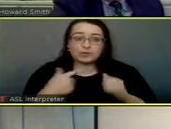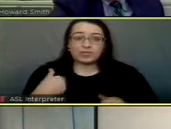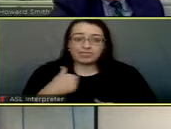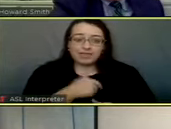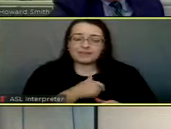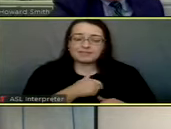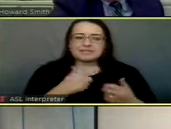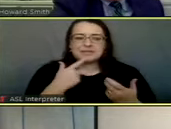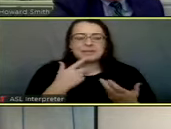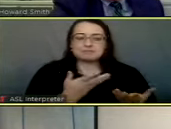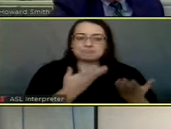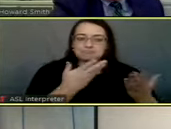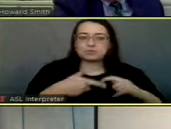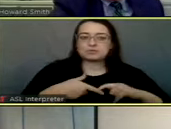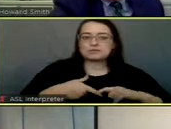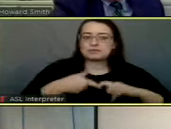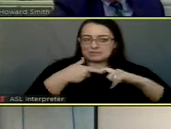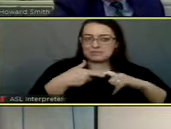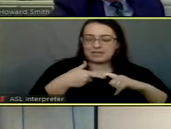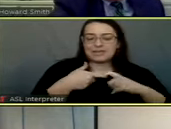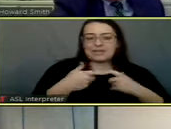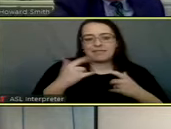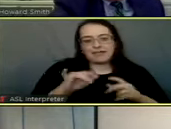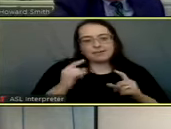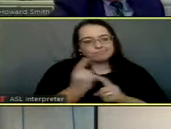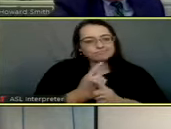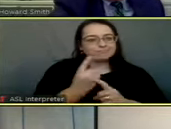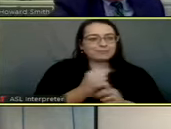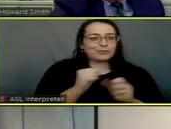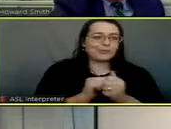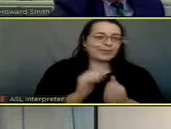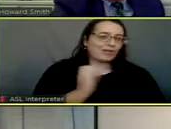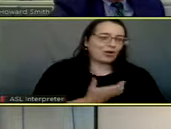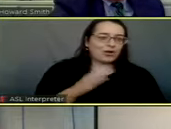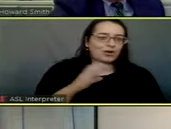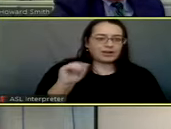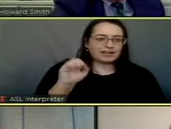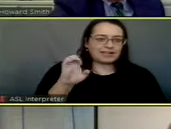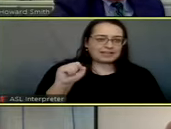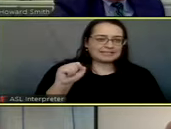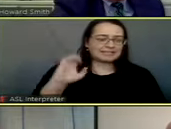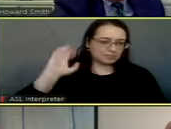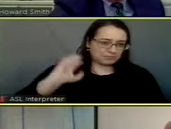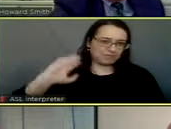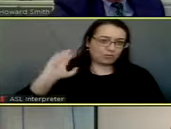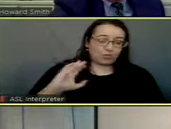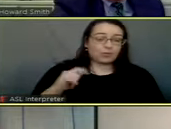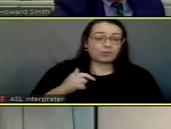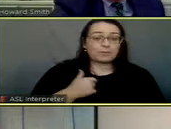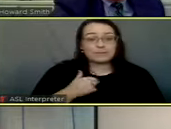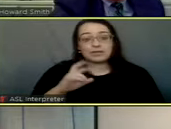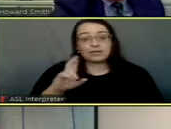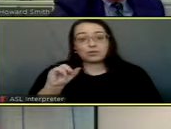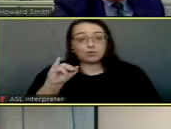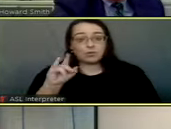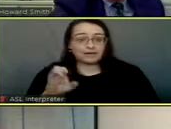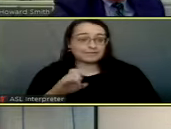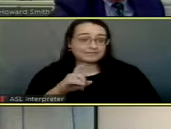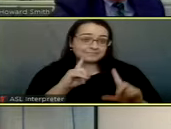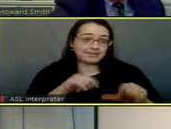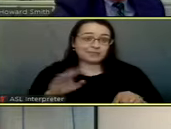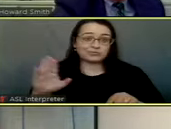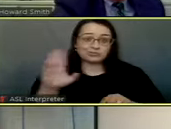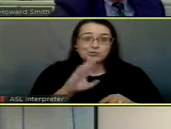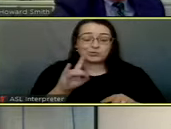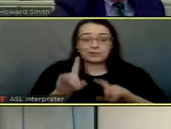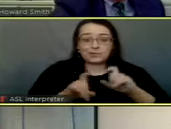items. It is consistent with what we've done in previous rate cases. So I or Ronnie or anybody else can answer any questions you